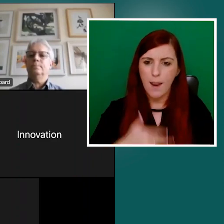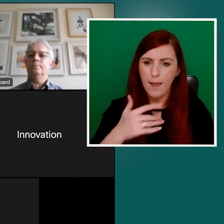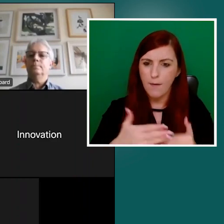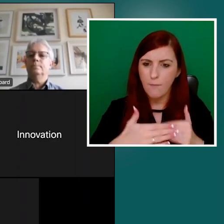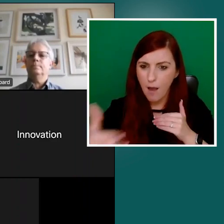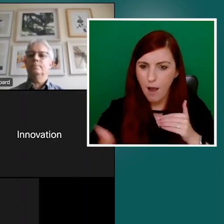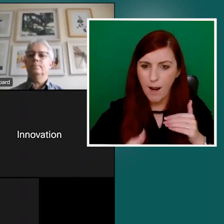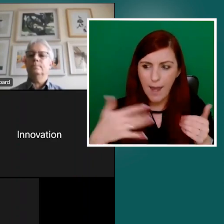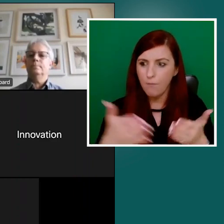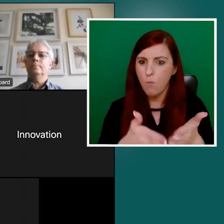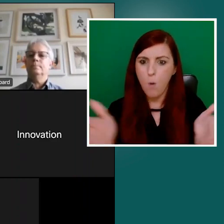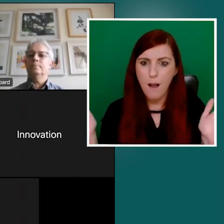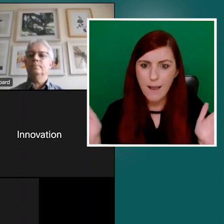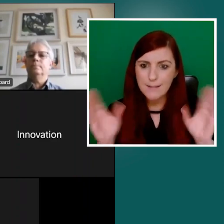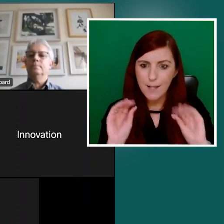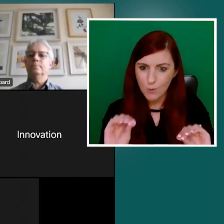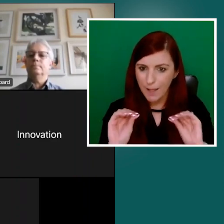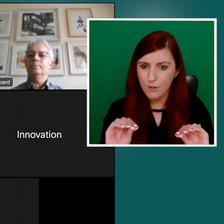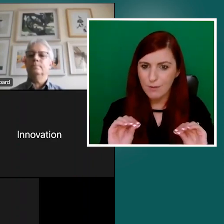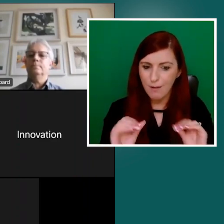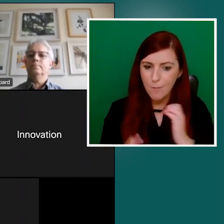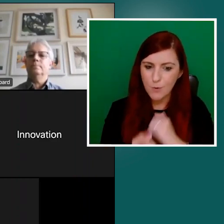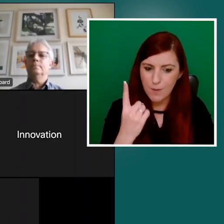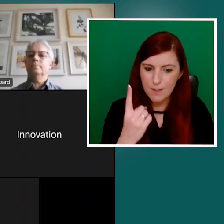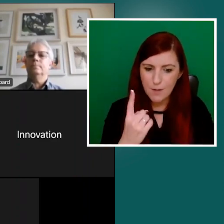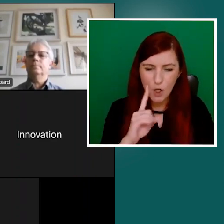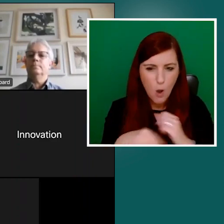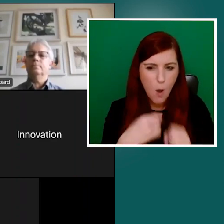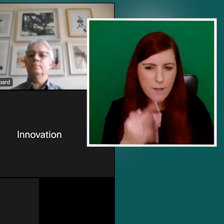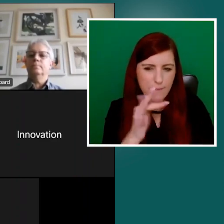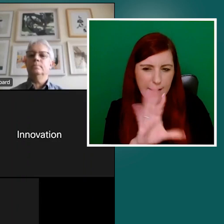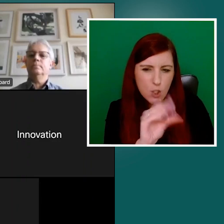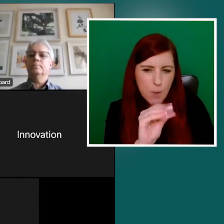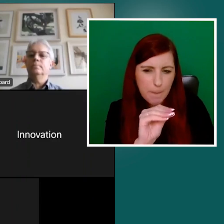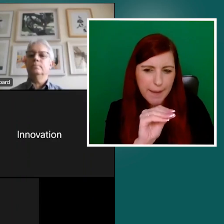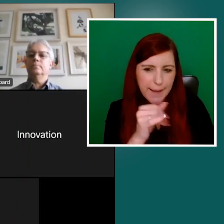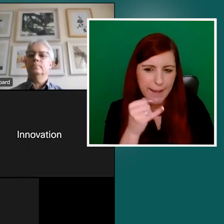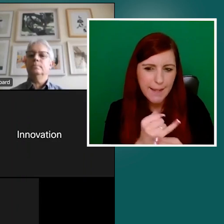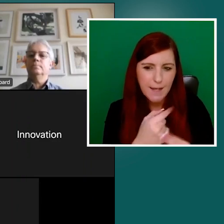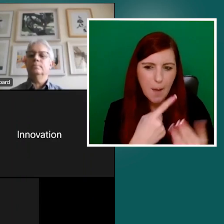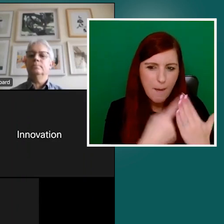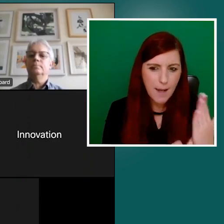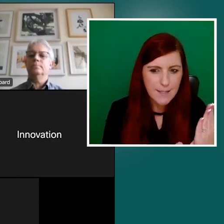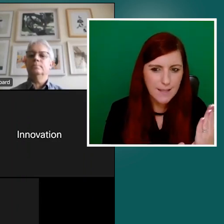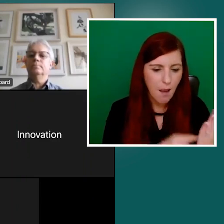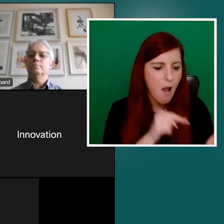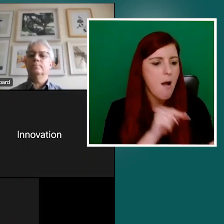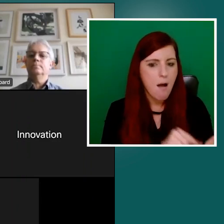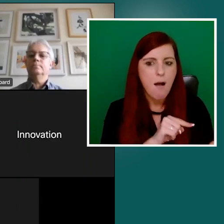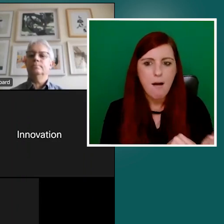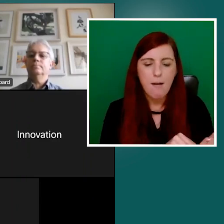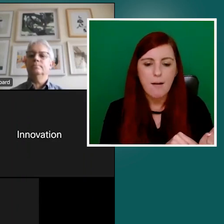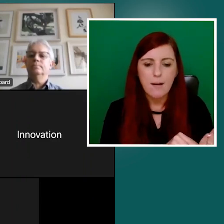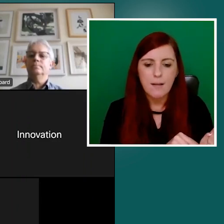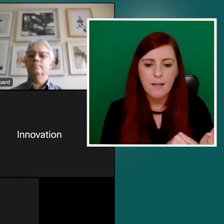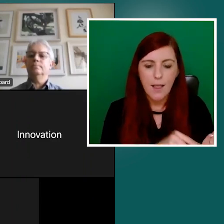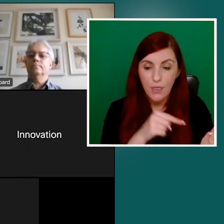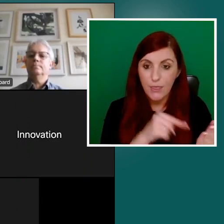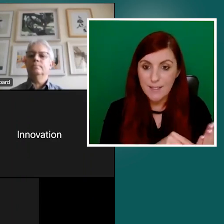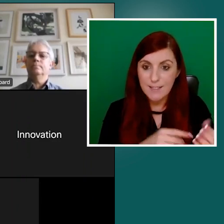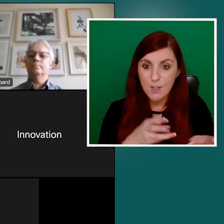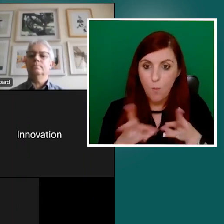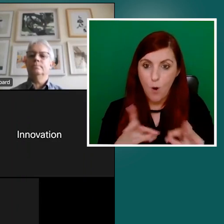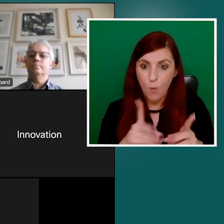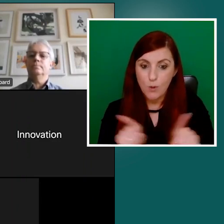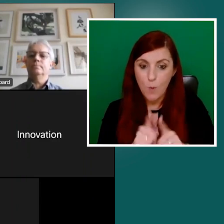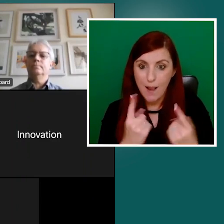um, of a policy imperative that, that the work that we're doing aligns with. And then it is about, as you say, using